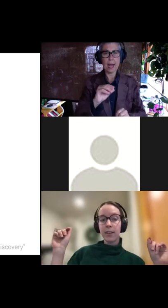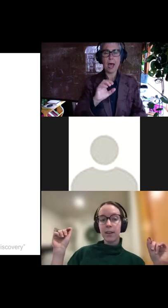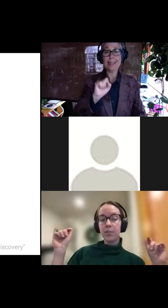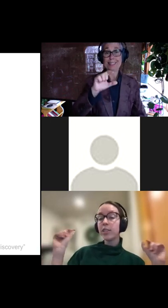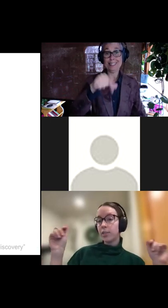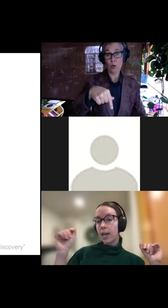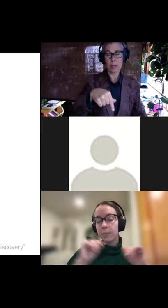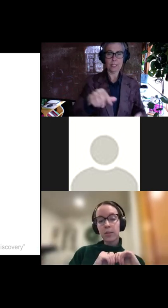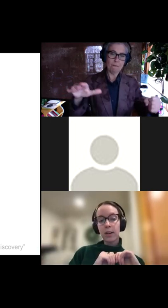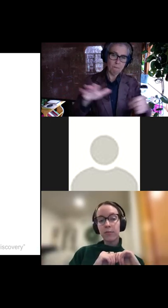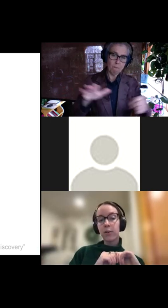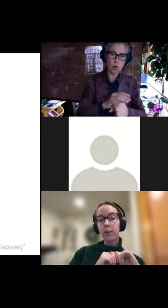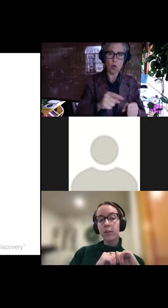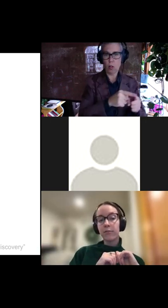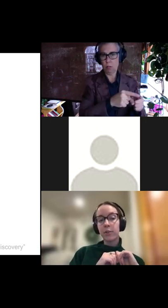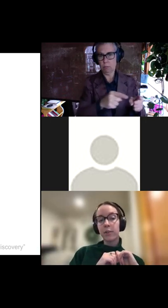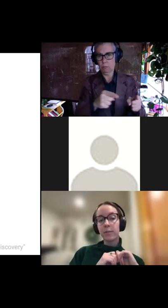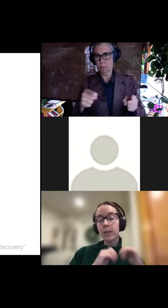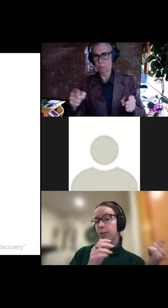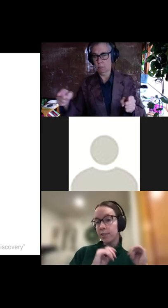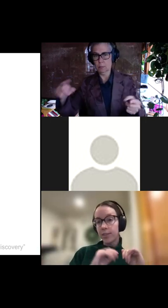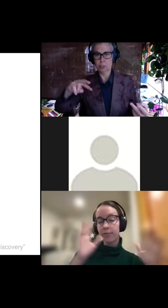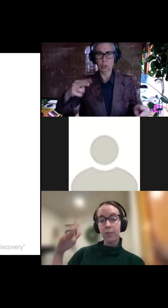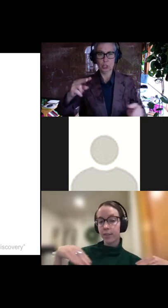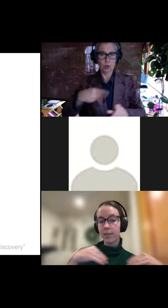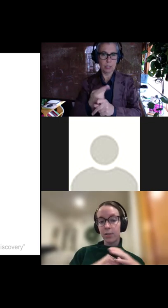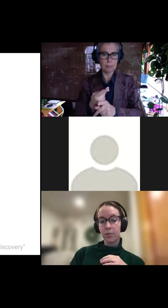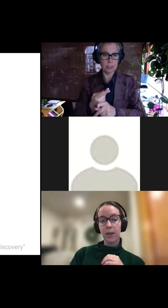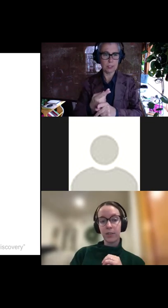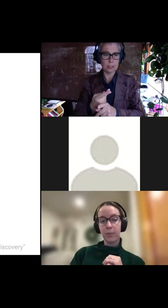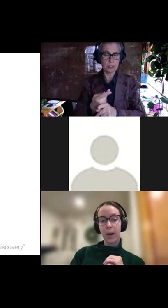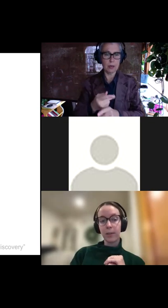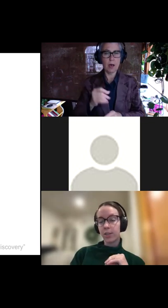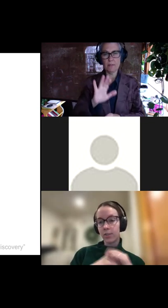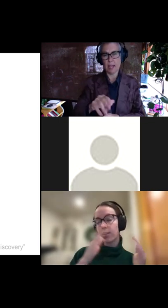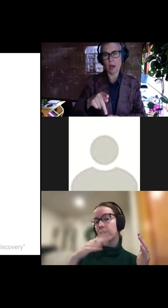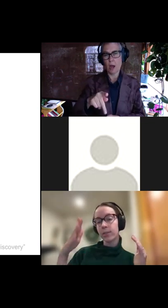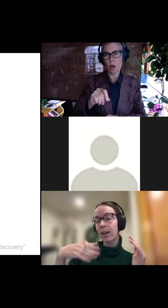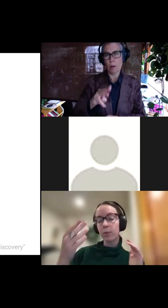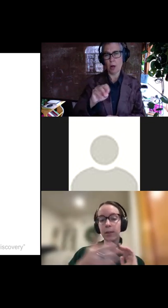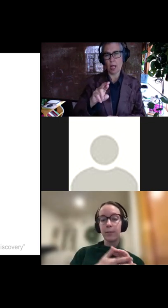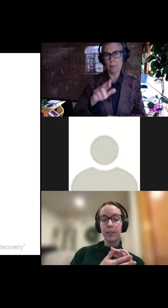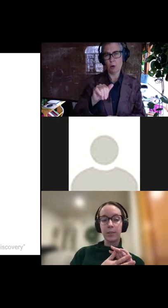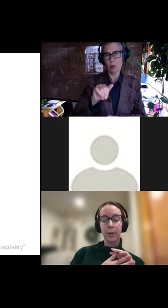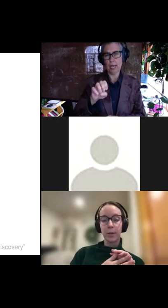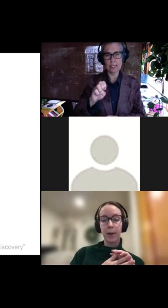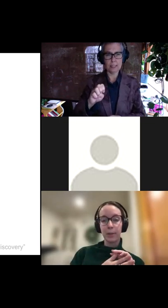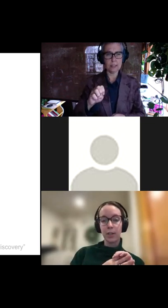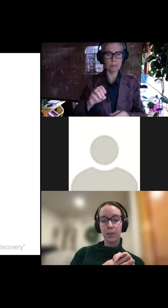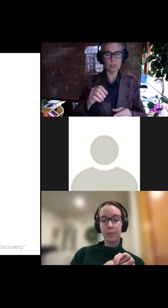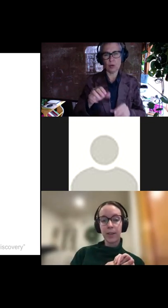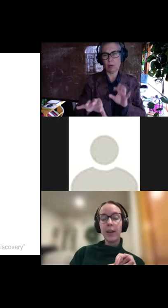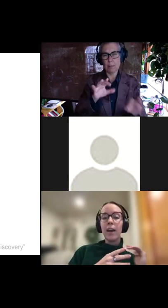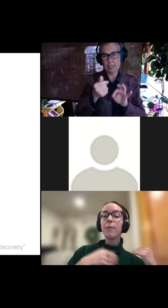length, uh, genotypes, uh, for, for polymerases I found within those 12 different populations. So I sequenced several polymerases per